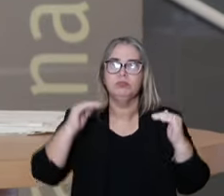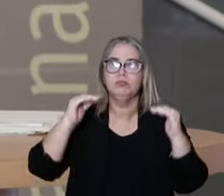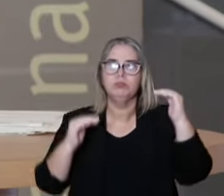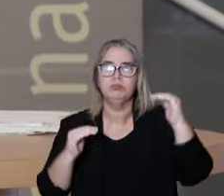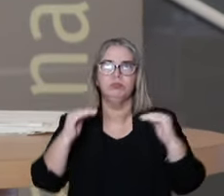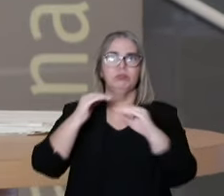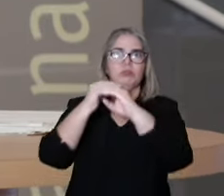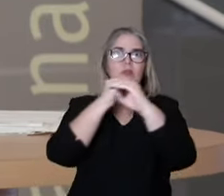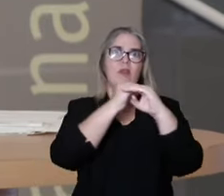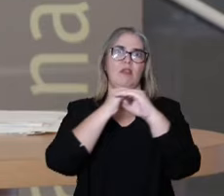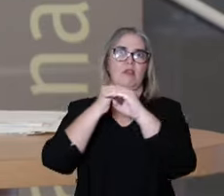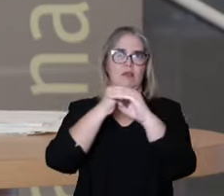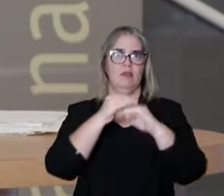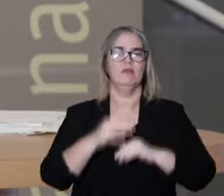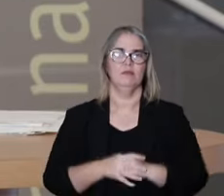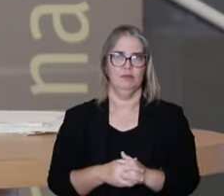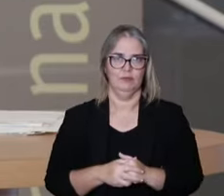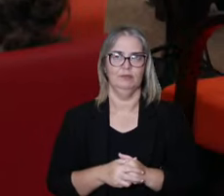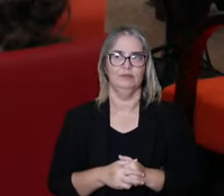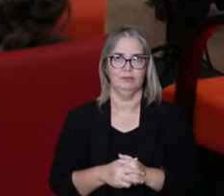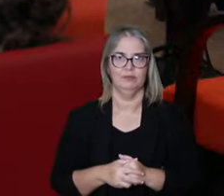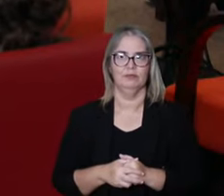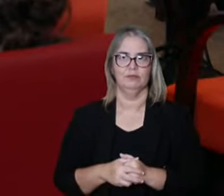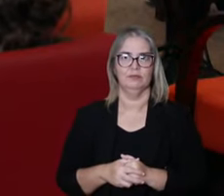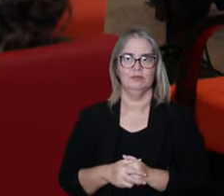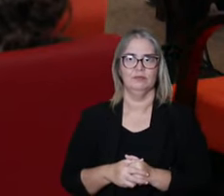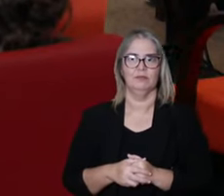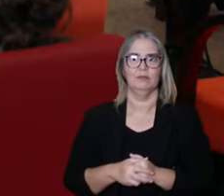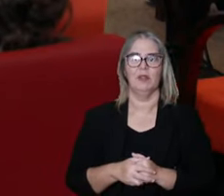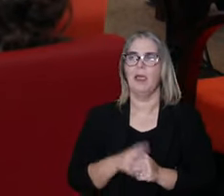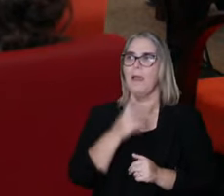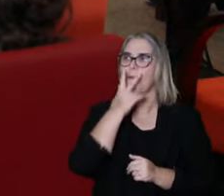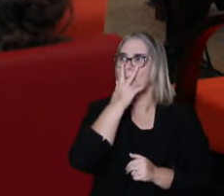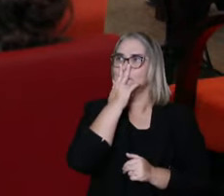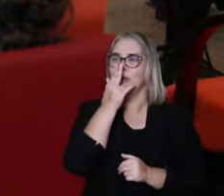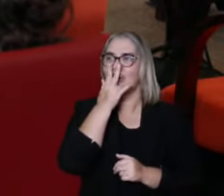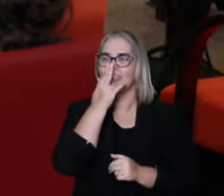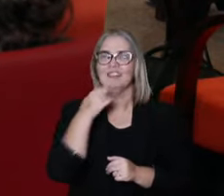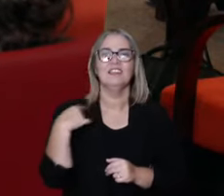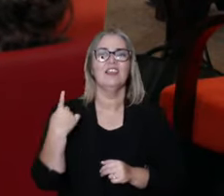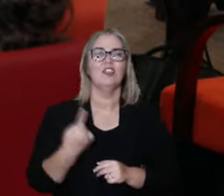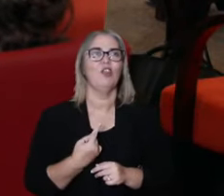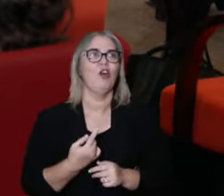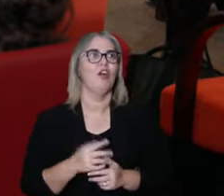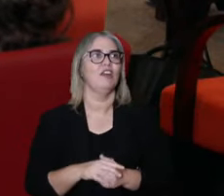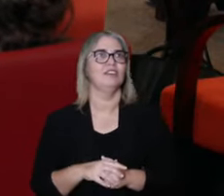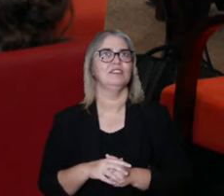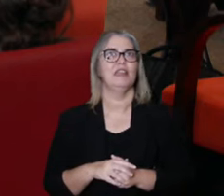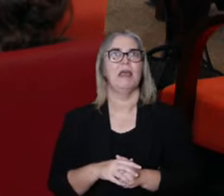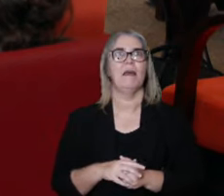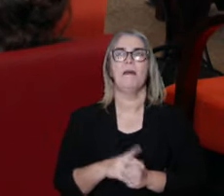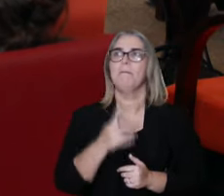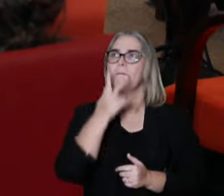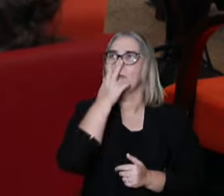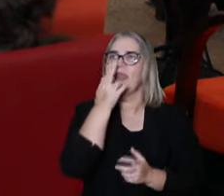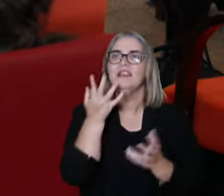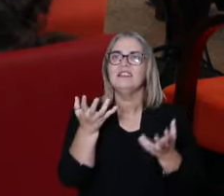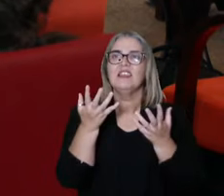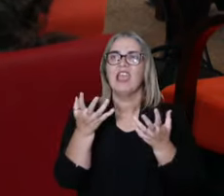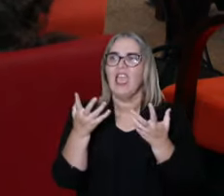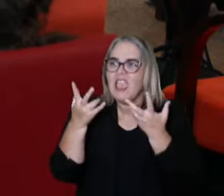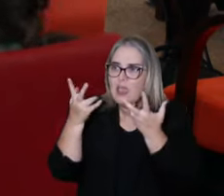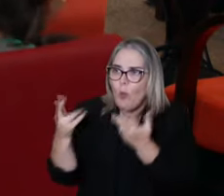We have a tendency of putting people into rigid